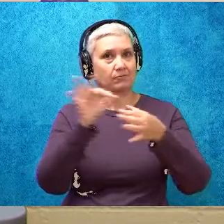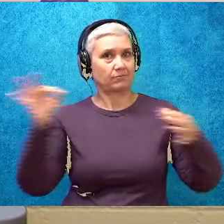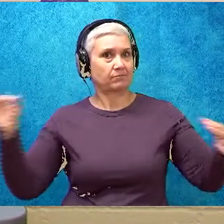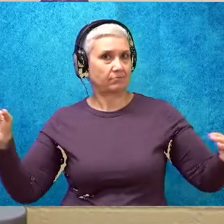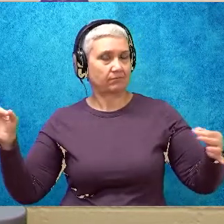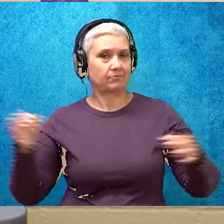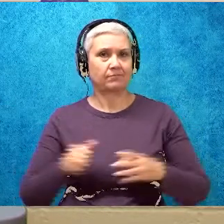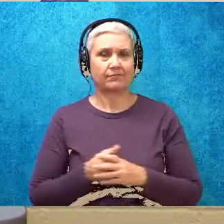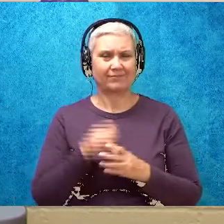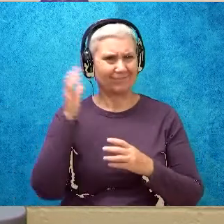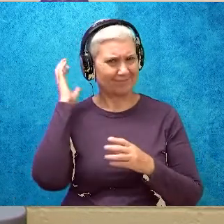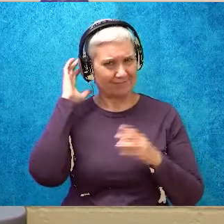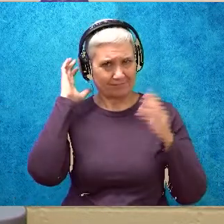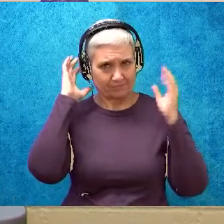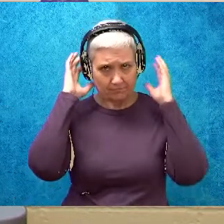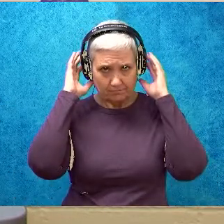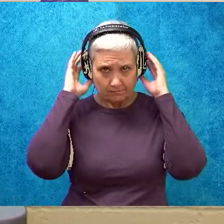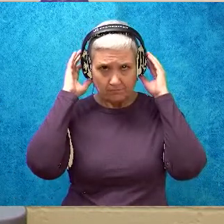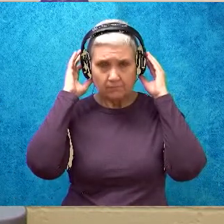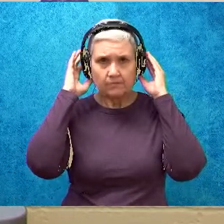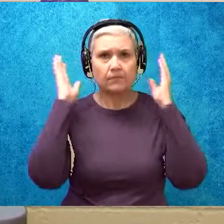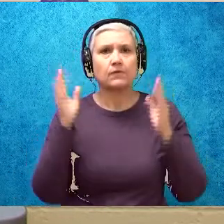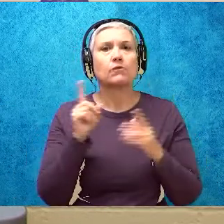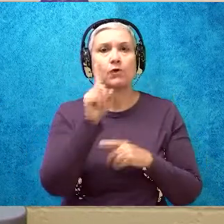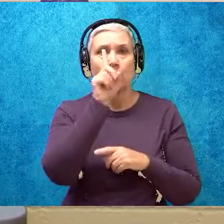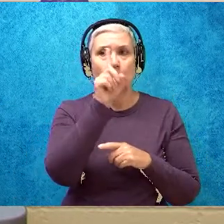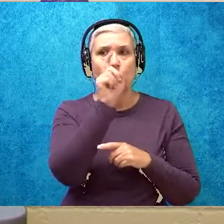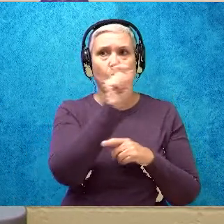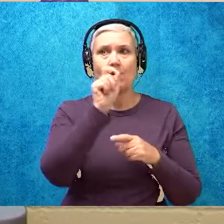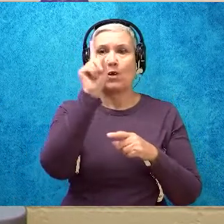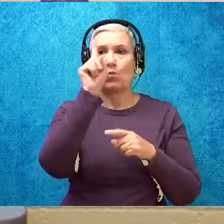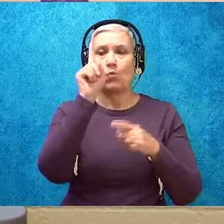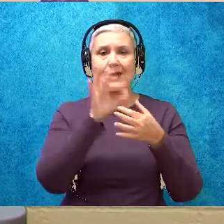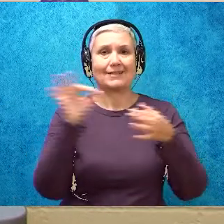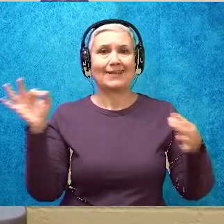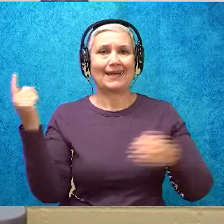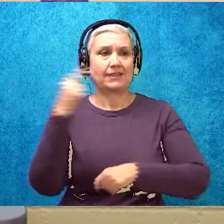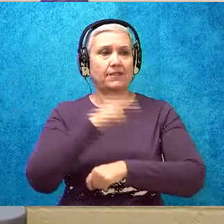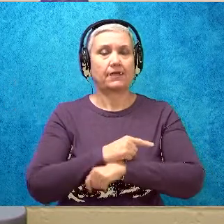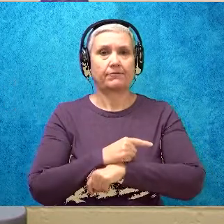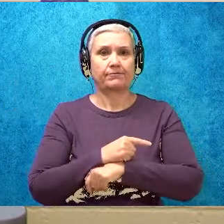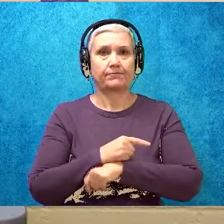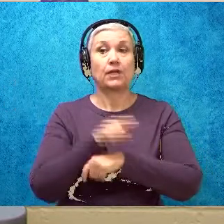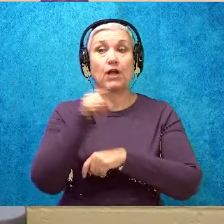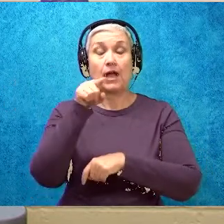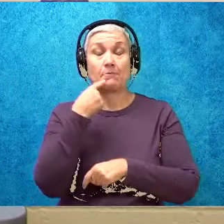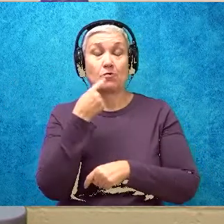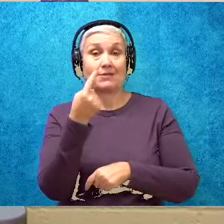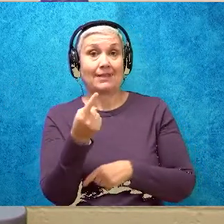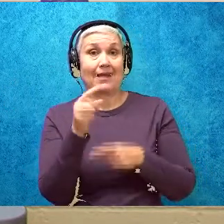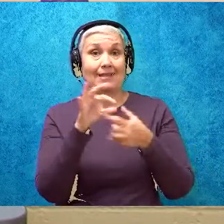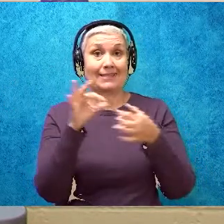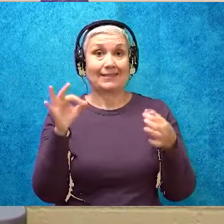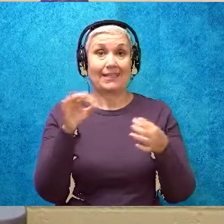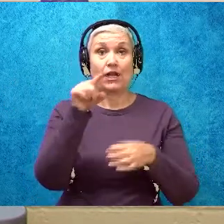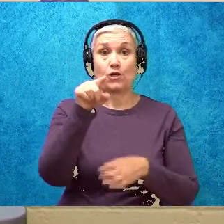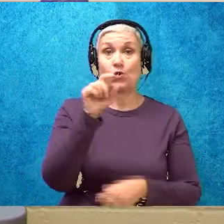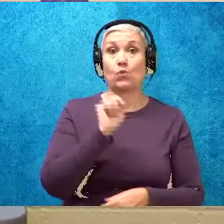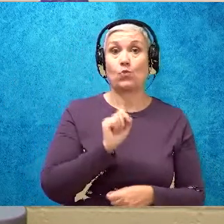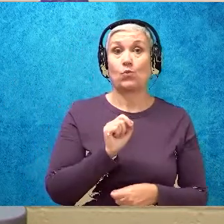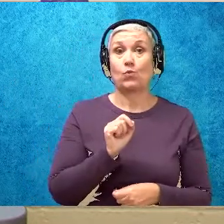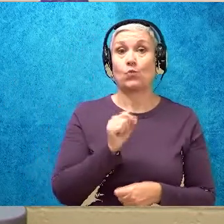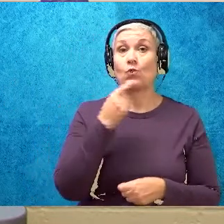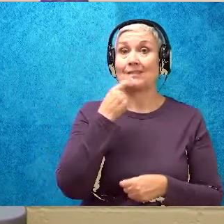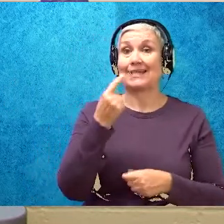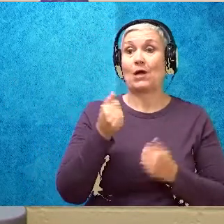write one sentence today, but this is how we're going to write that sentence. I'm going to say the sentence, then you guys are going to say it